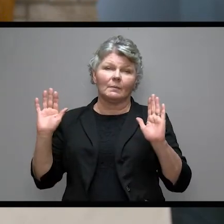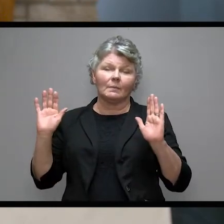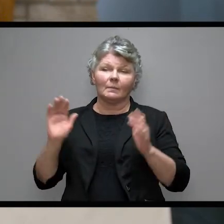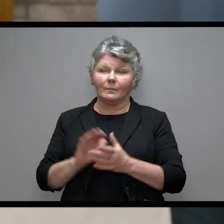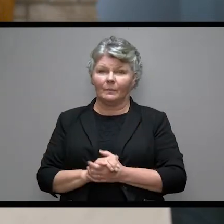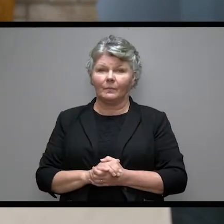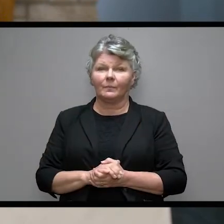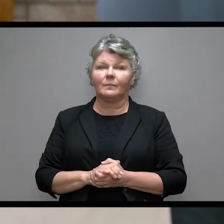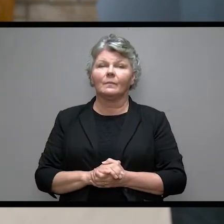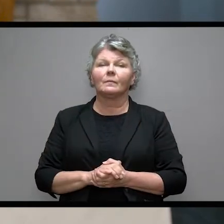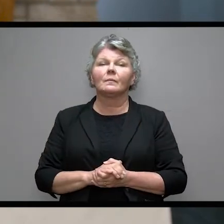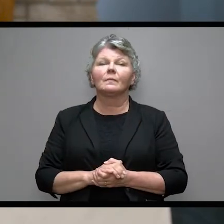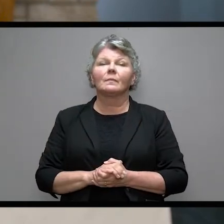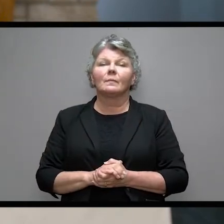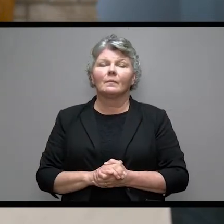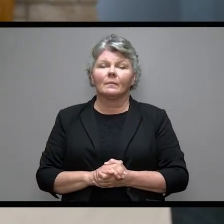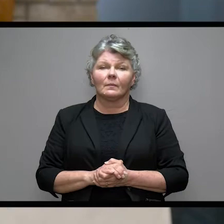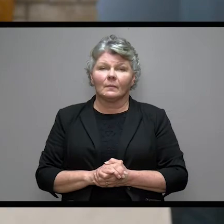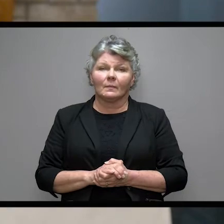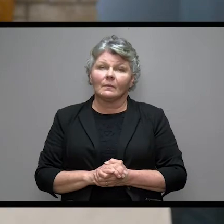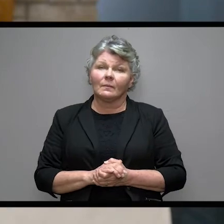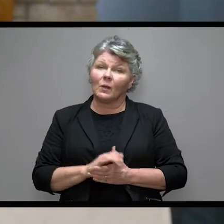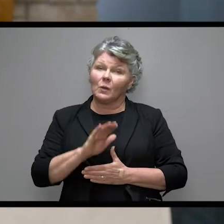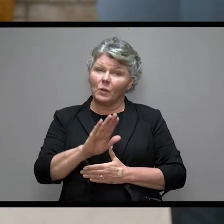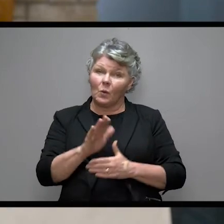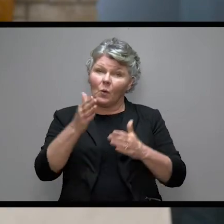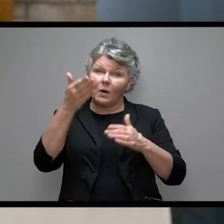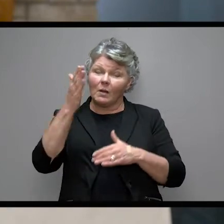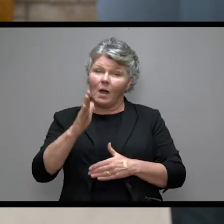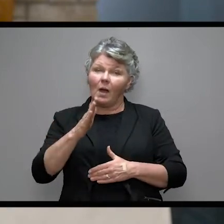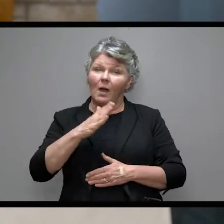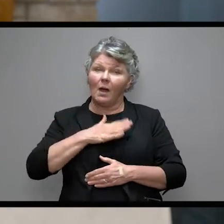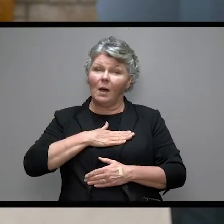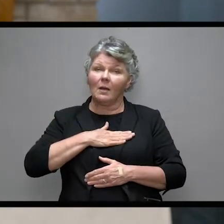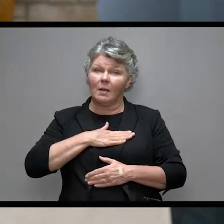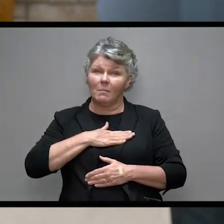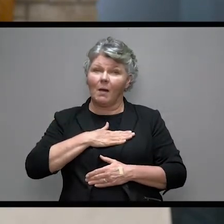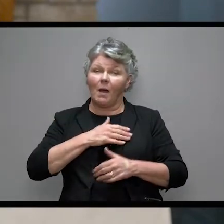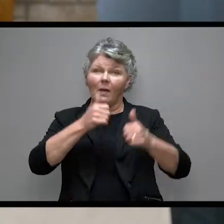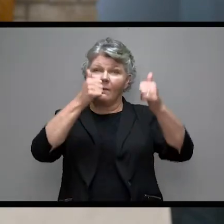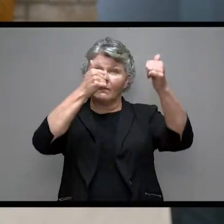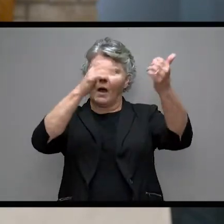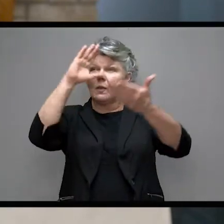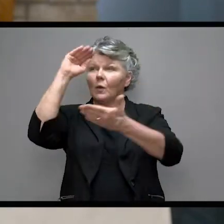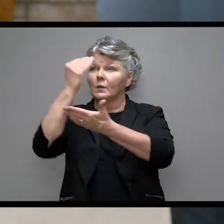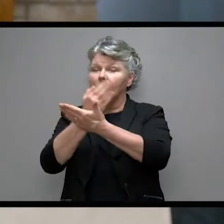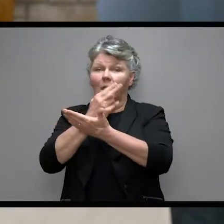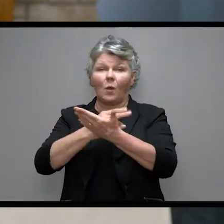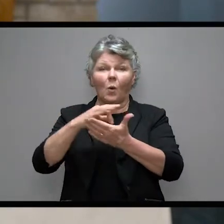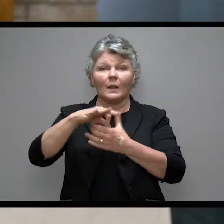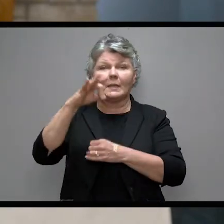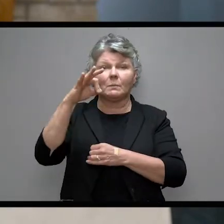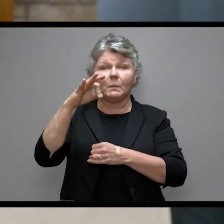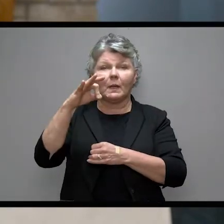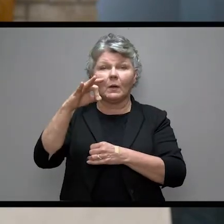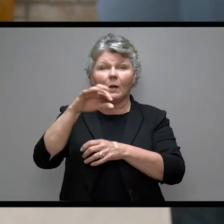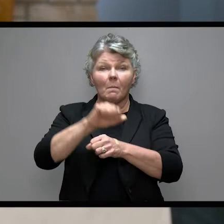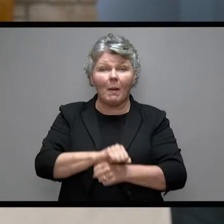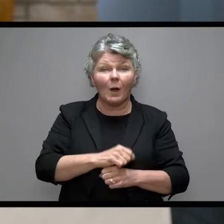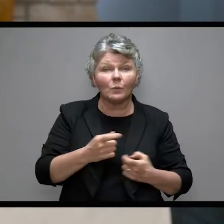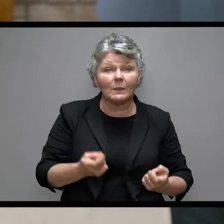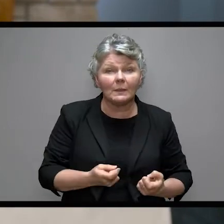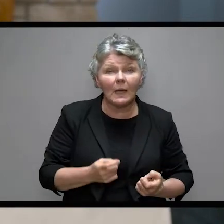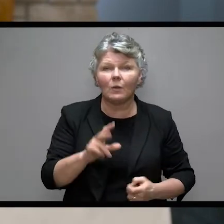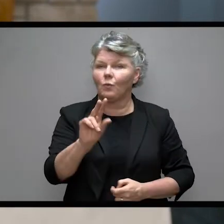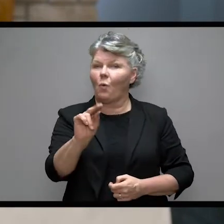wonderful that your God and mine Father, Son, and Holy Spirit would not have you or us bound to our sin.